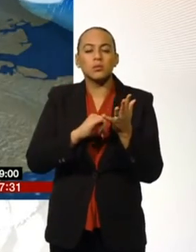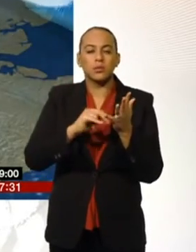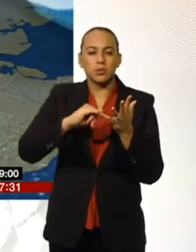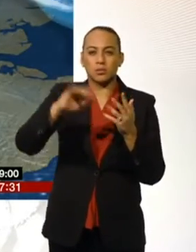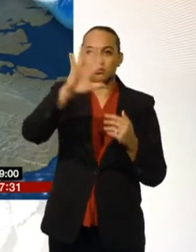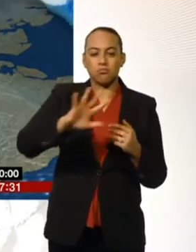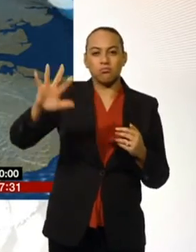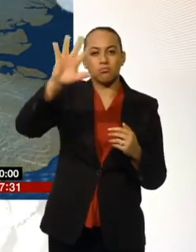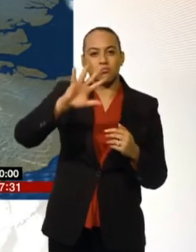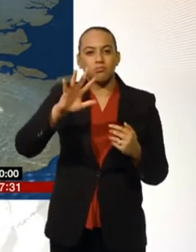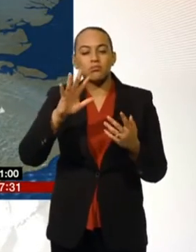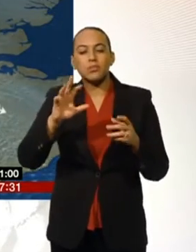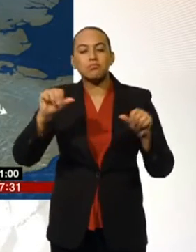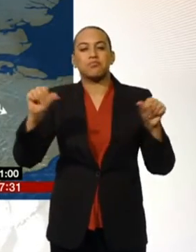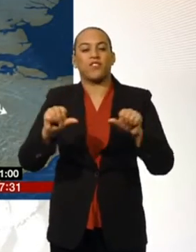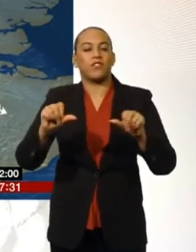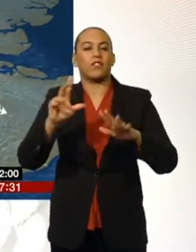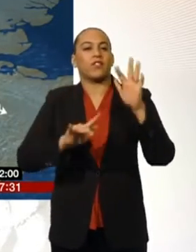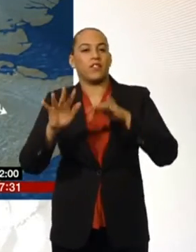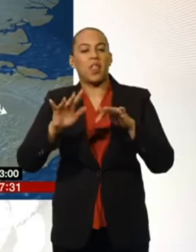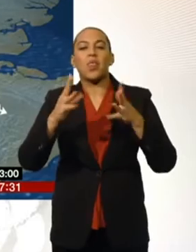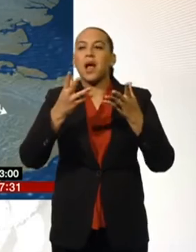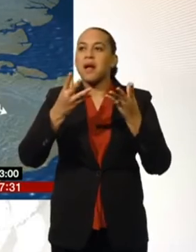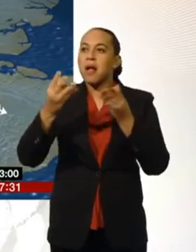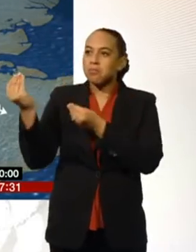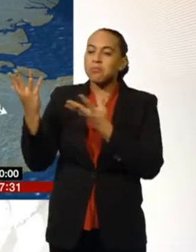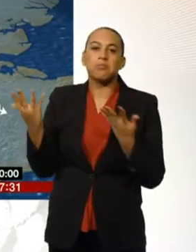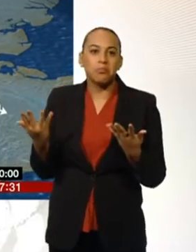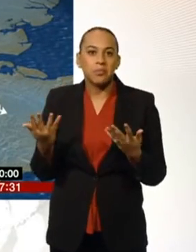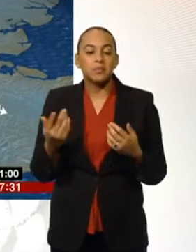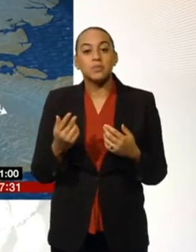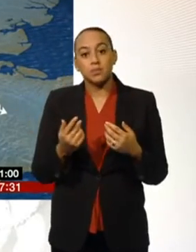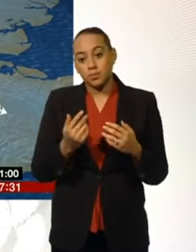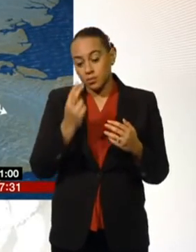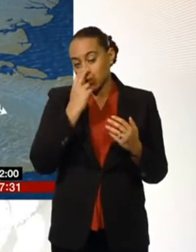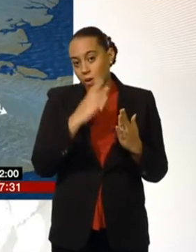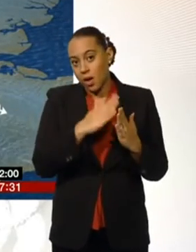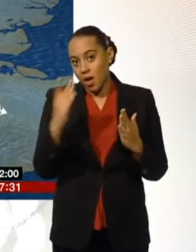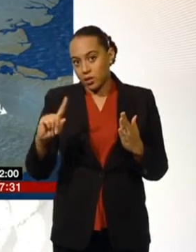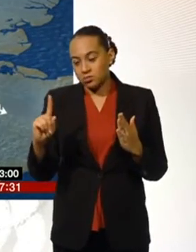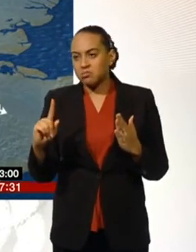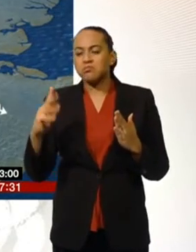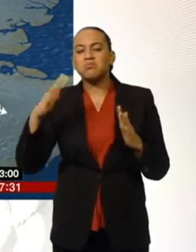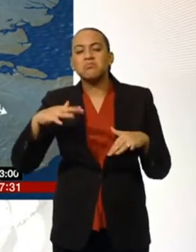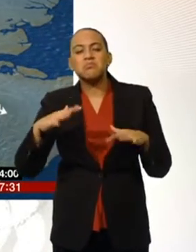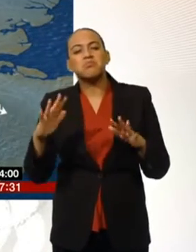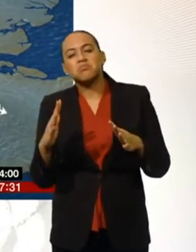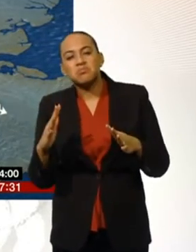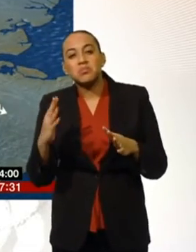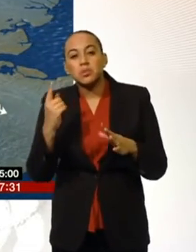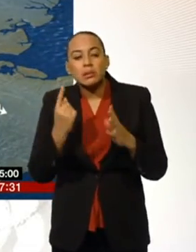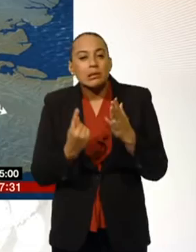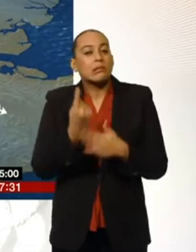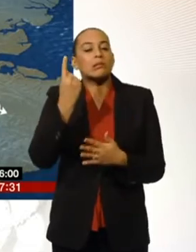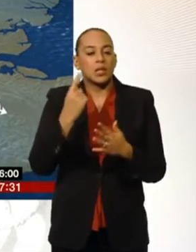short time for this evening before that system pulls away again. So as we head through the course of the night then, it should stay mostly dry. A few flakes of snow again, possible